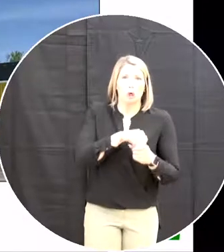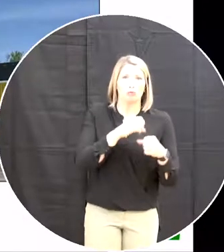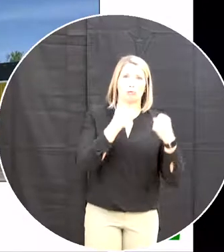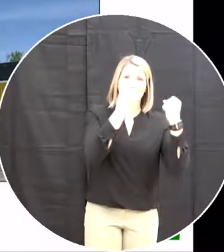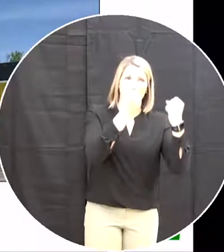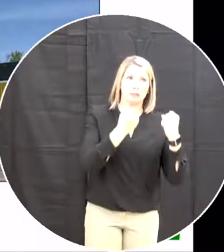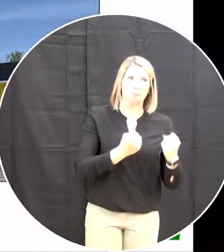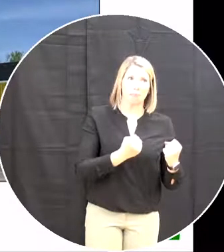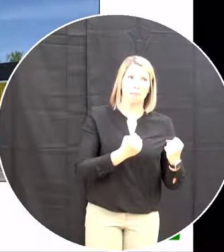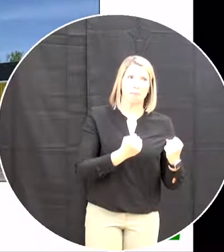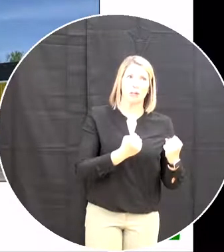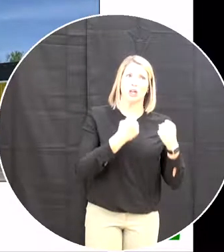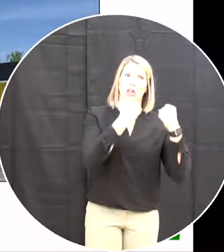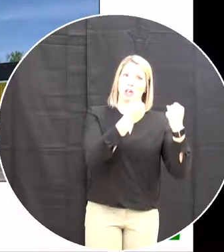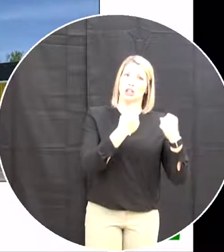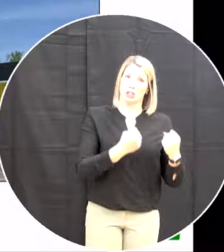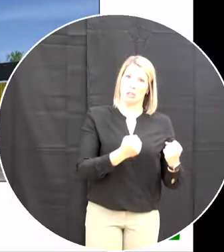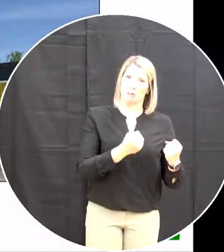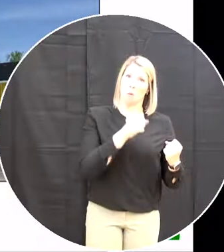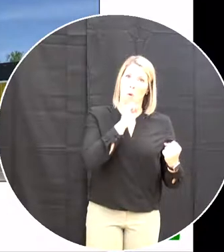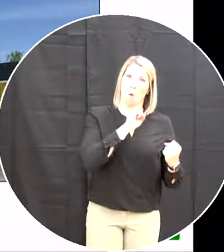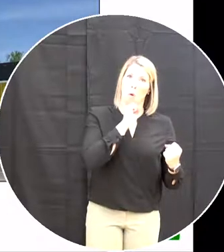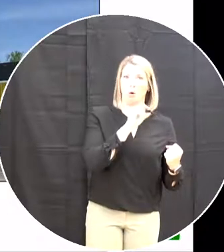1990 Which So it's a relatively new structure